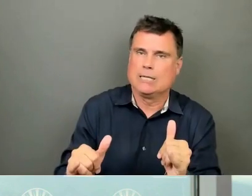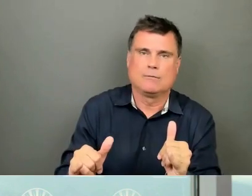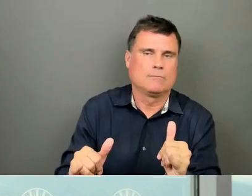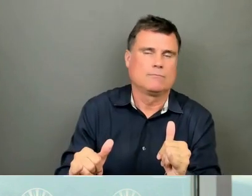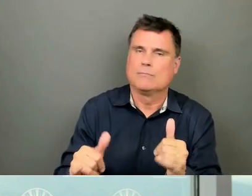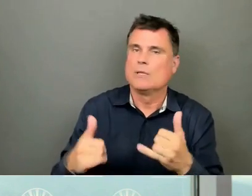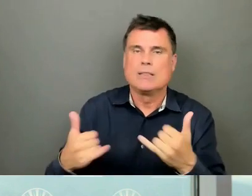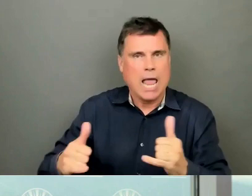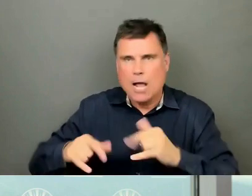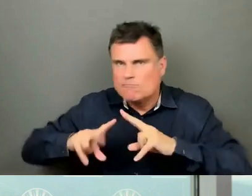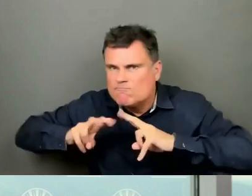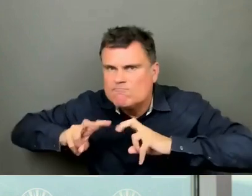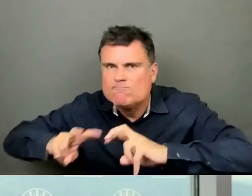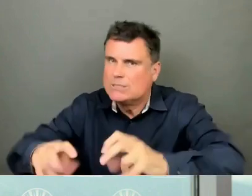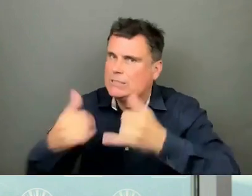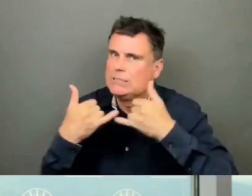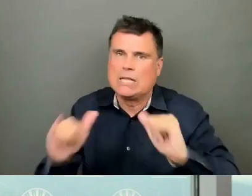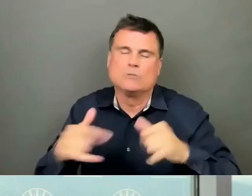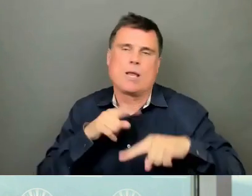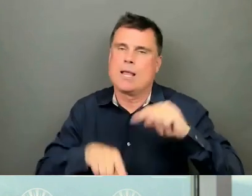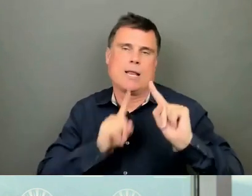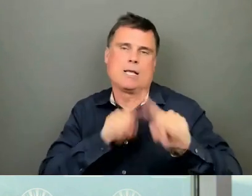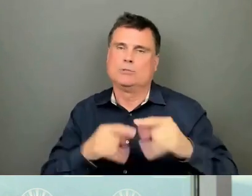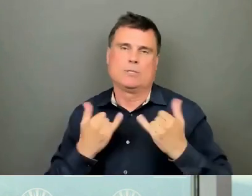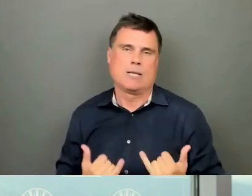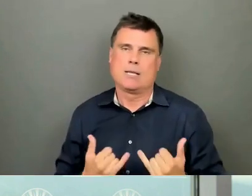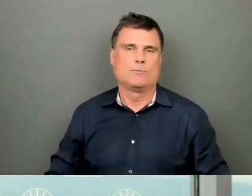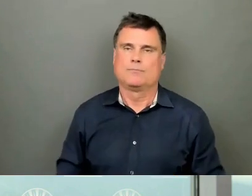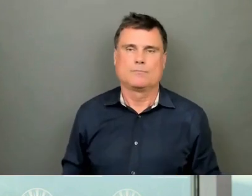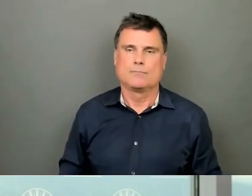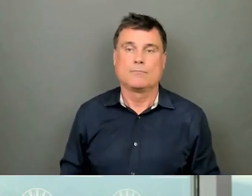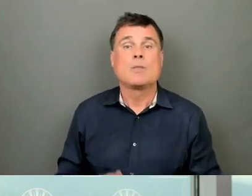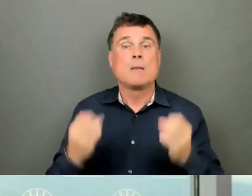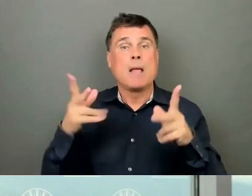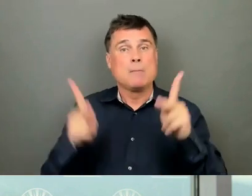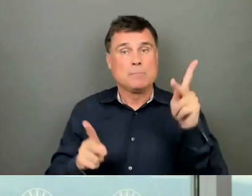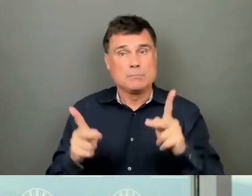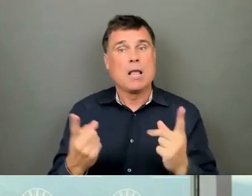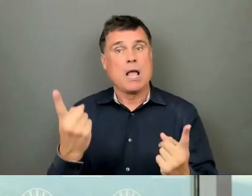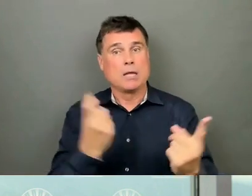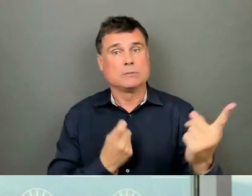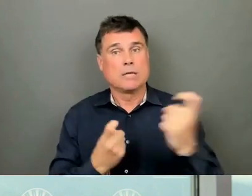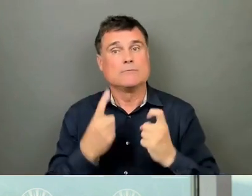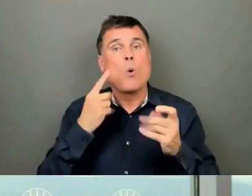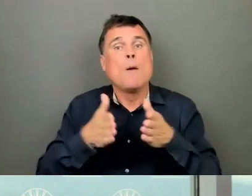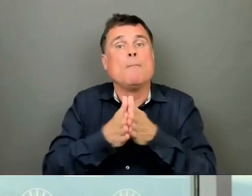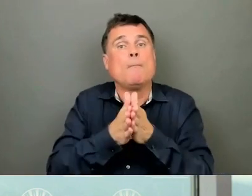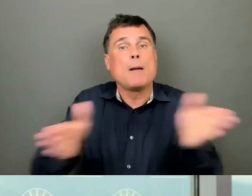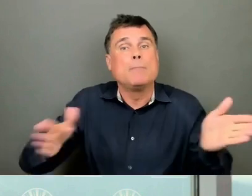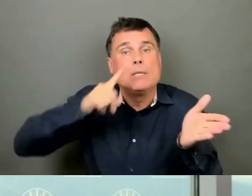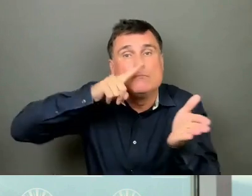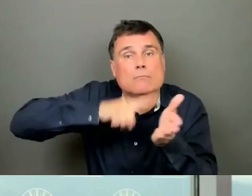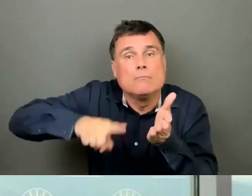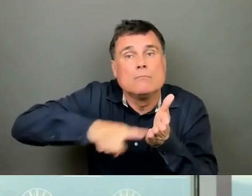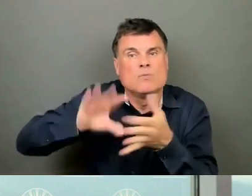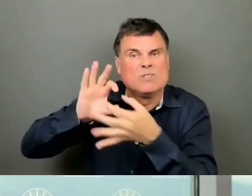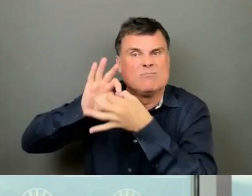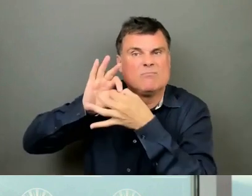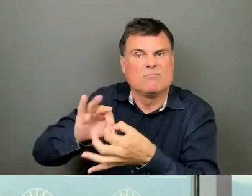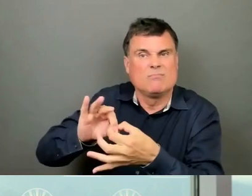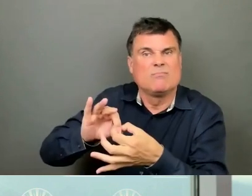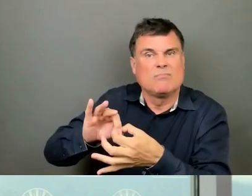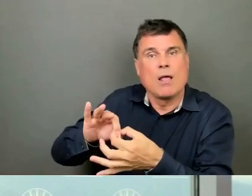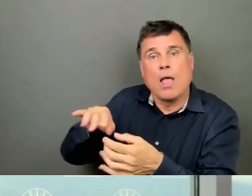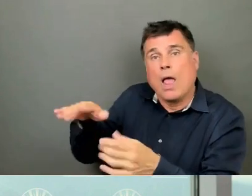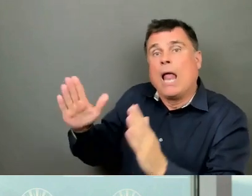concluded. But I will say this, there have been calls for a public inquiry into the little mountain project as well. I think the public does want